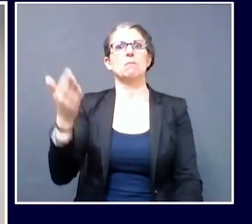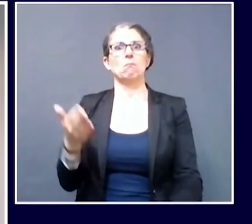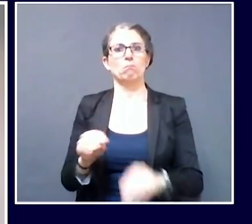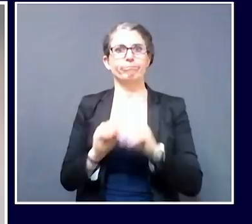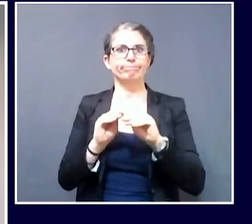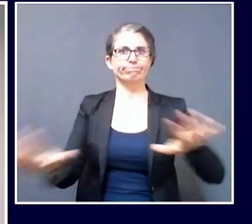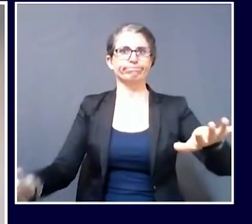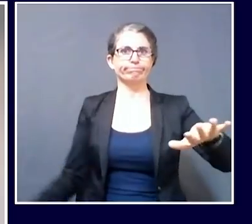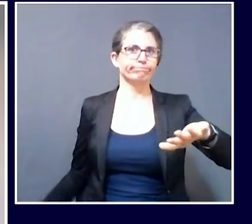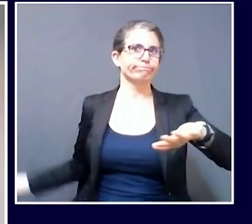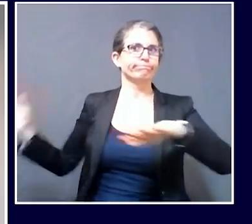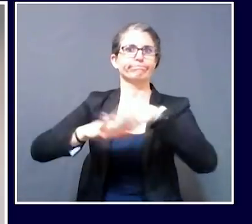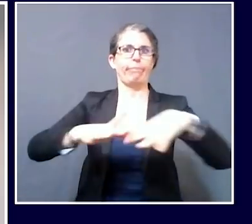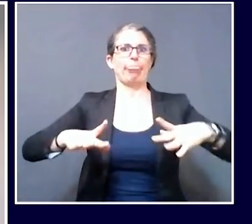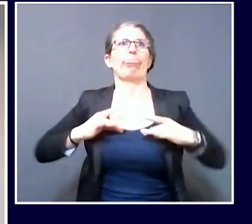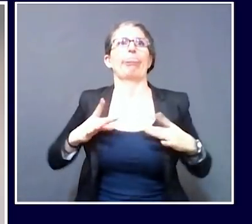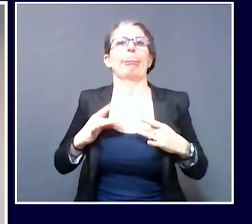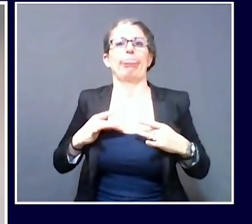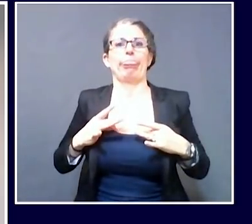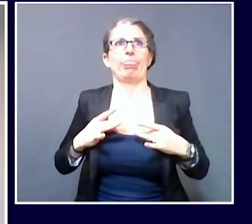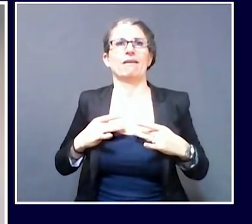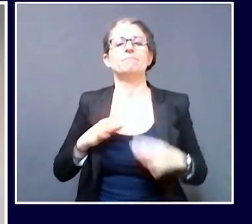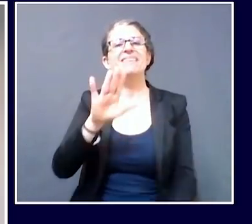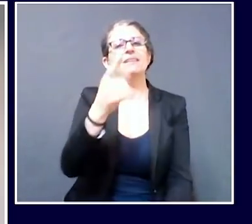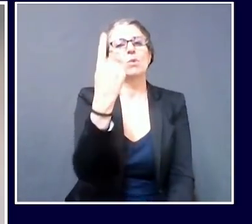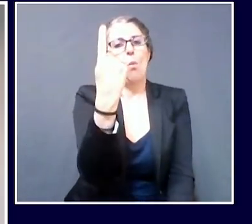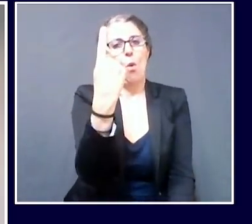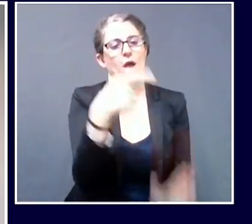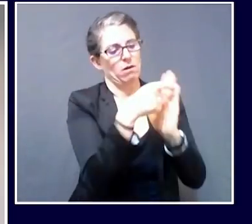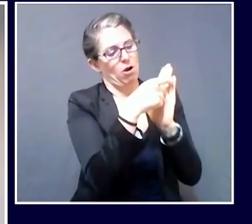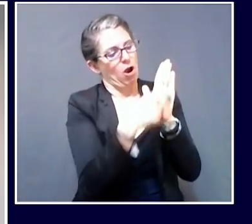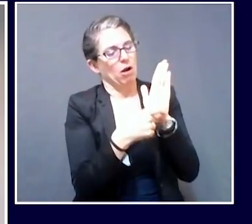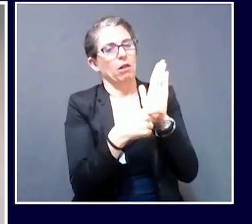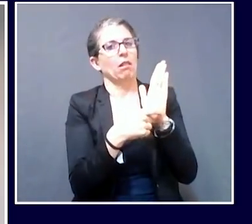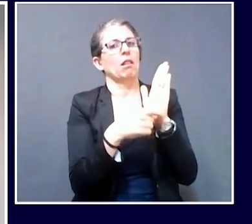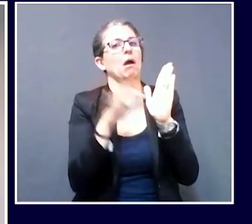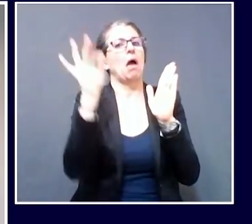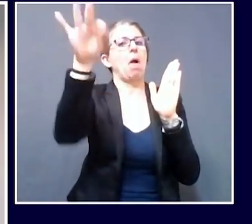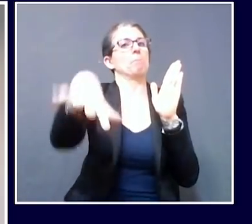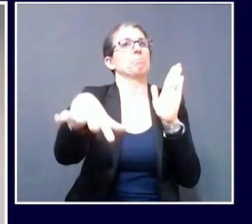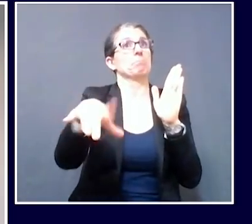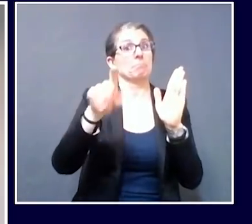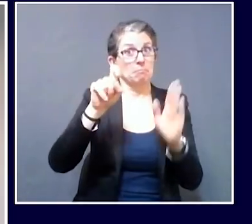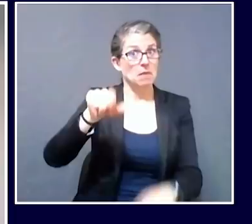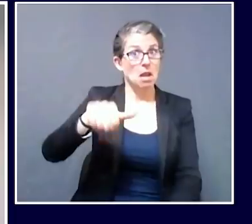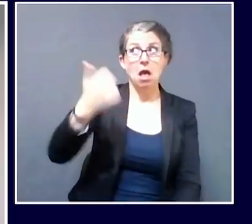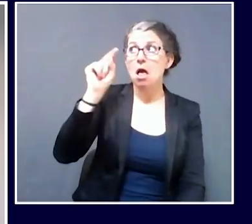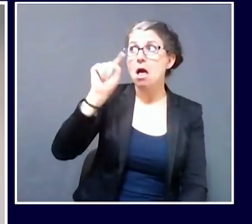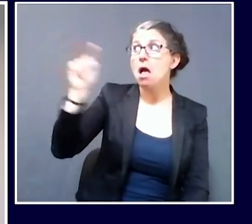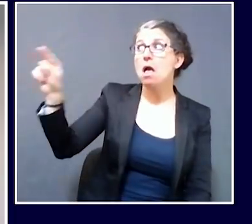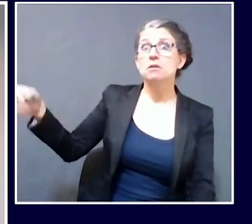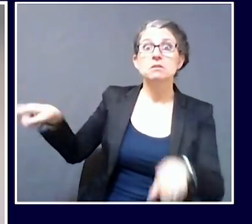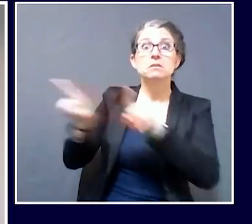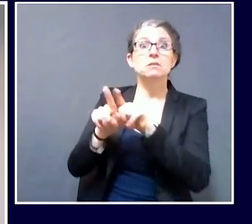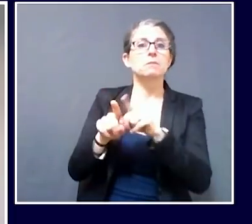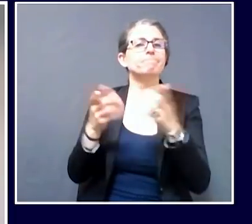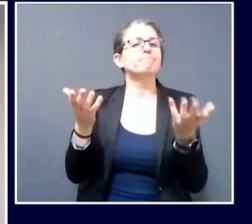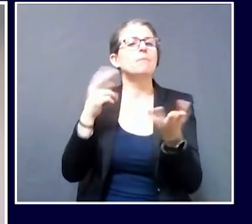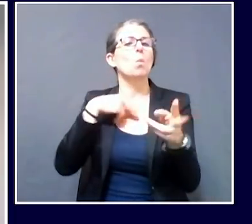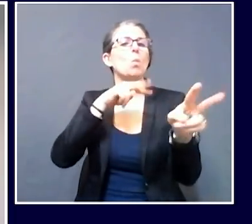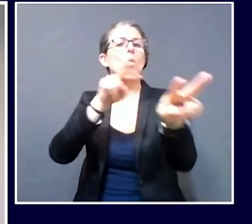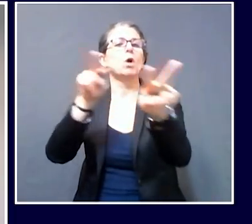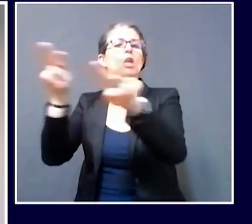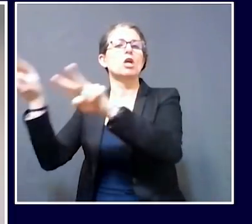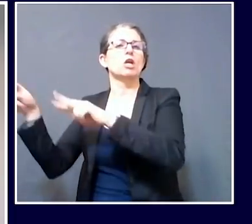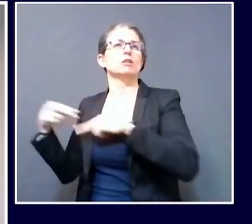looking at data from across the globe, from the US CDC, from the experience in other states. And based on what we see from